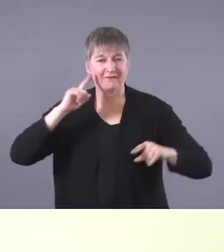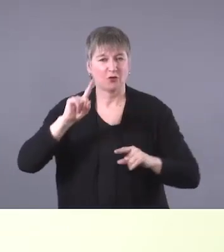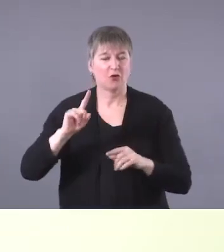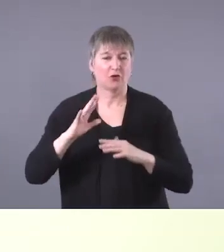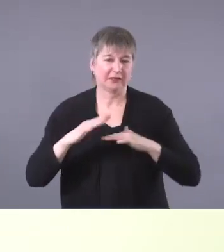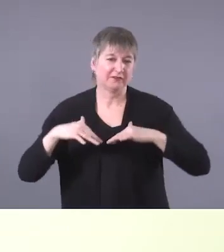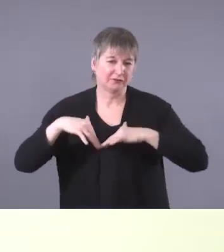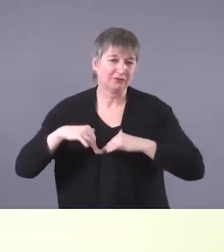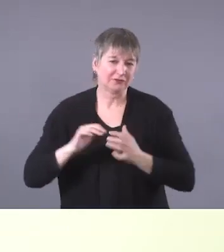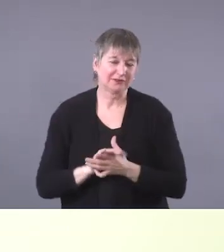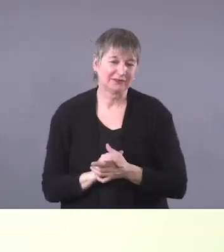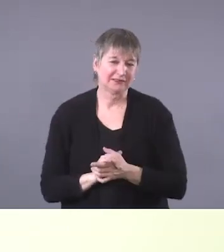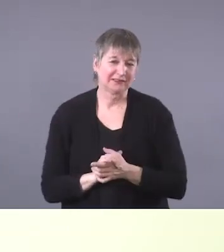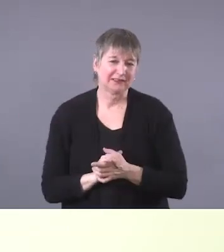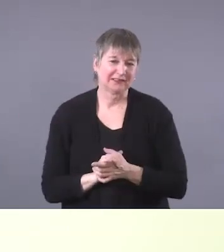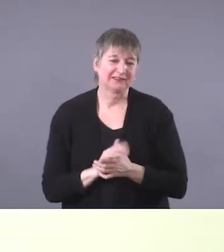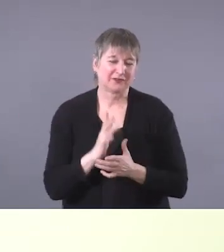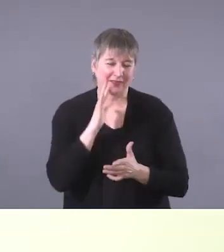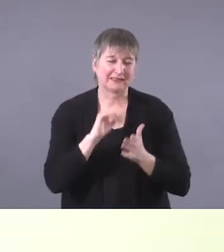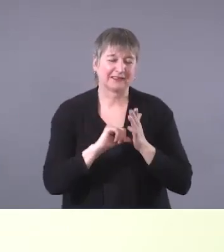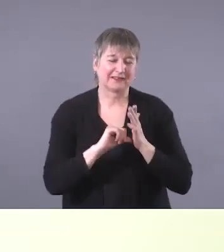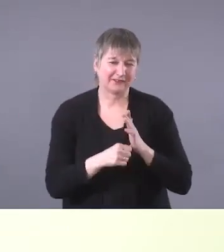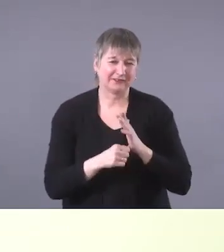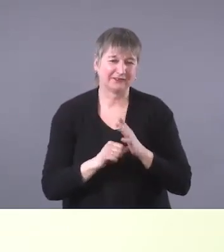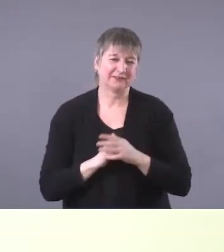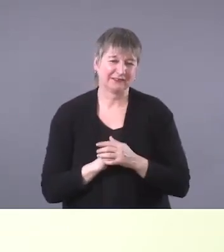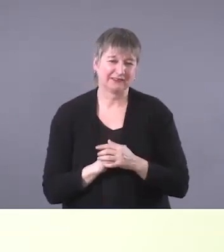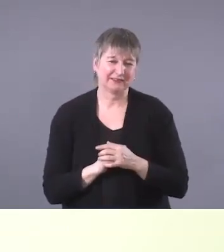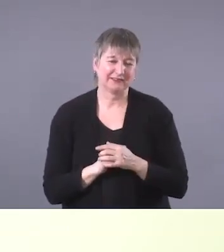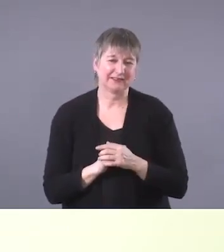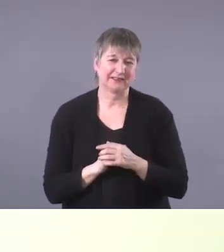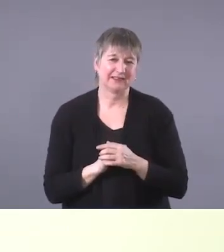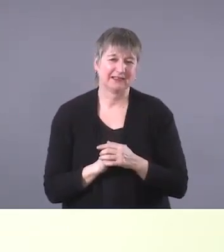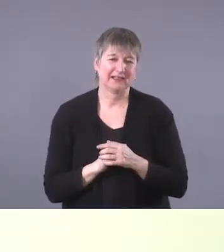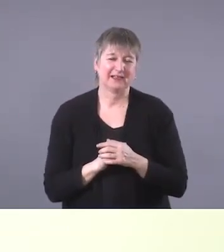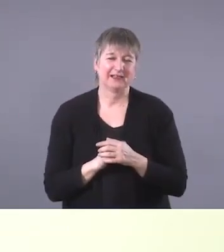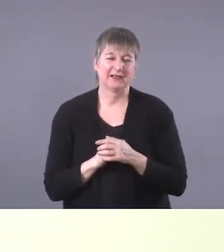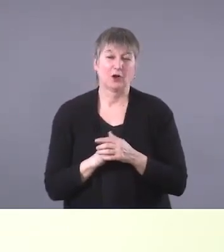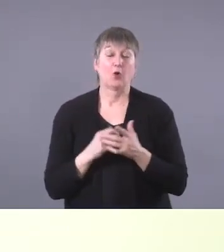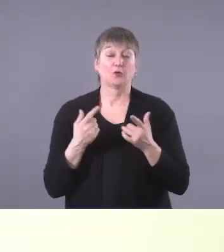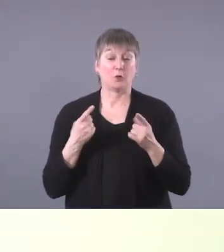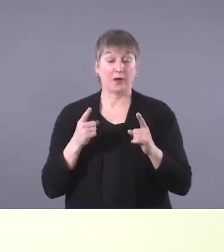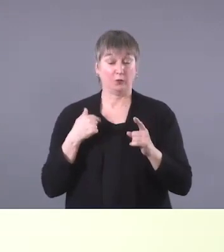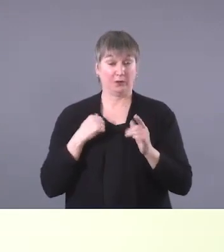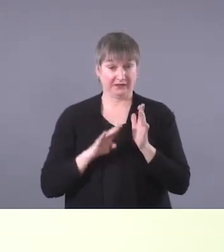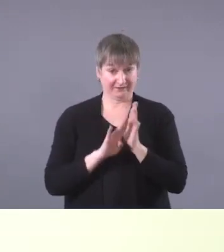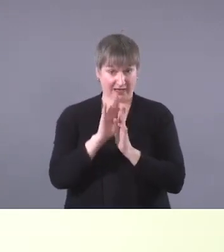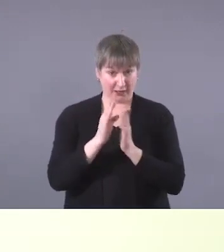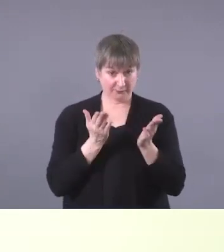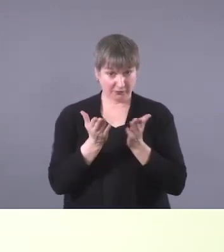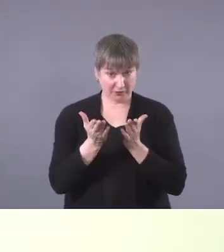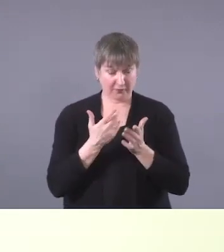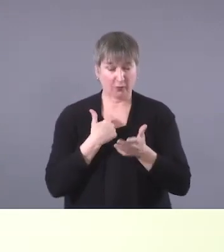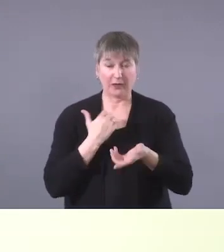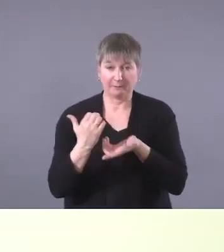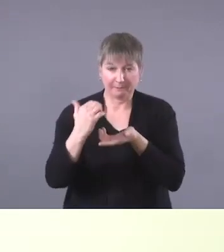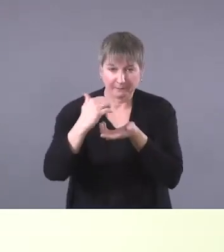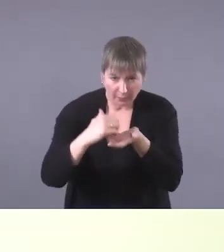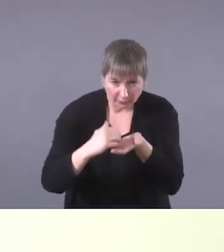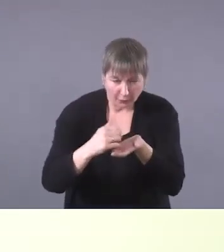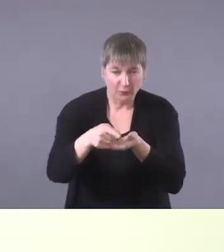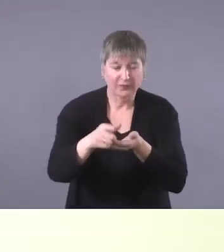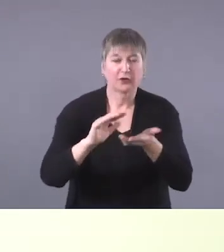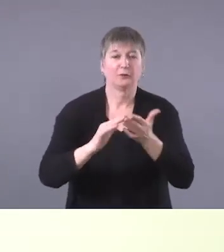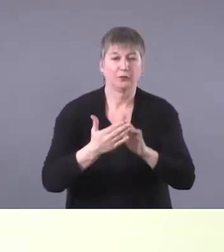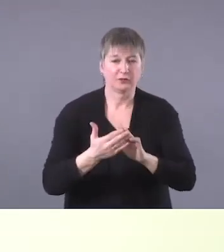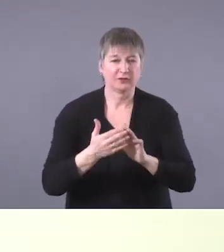emphasizing that point. Um, but we have to, uh, recognize that when we develop services in partnership with first nations communities and